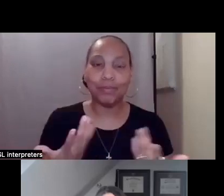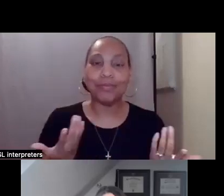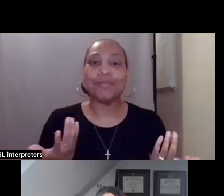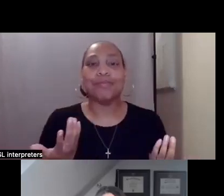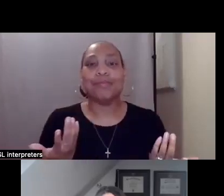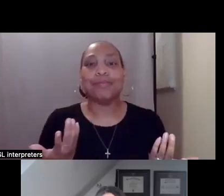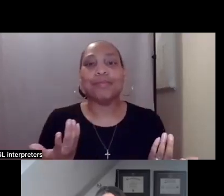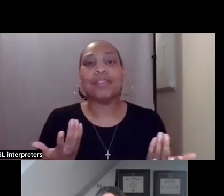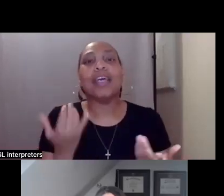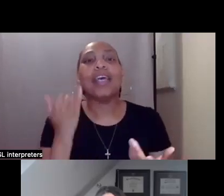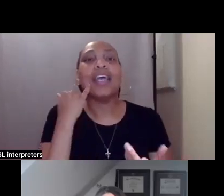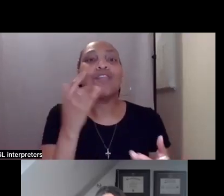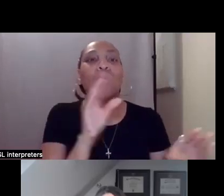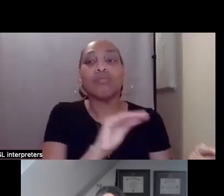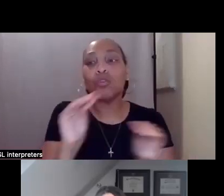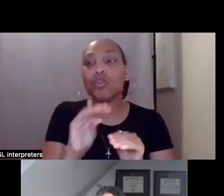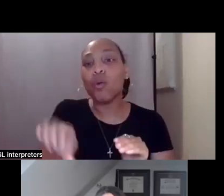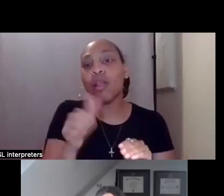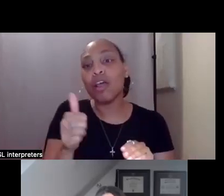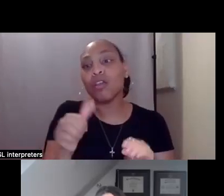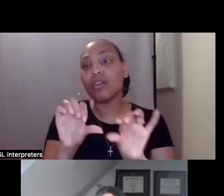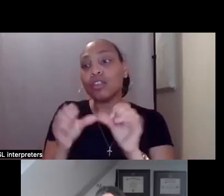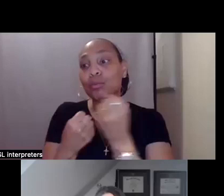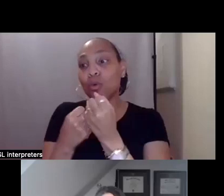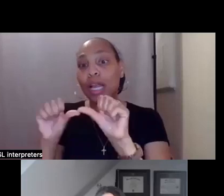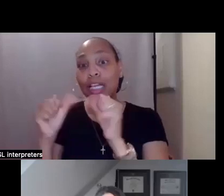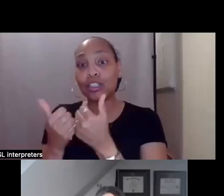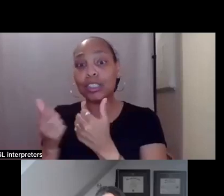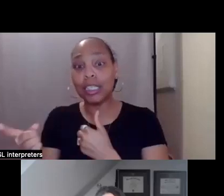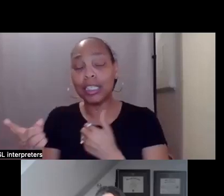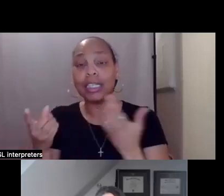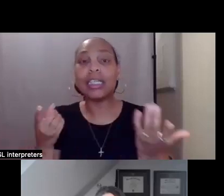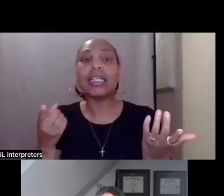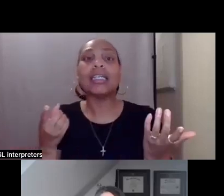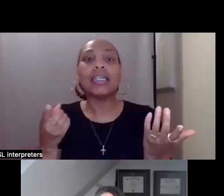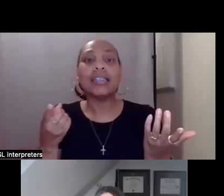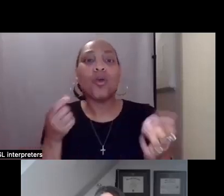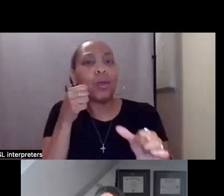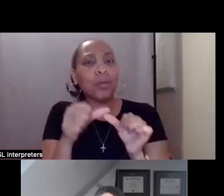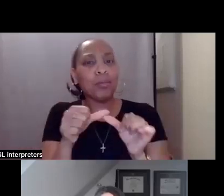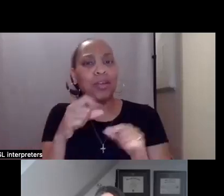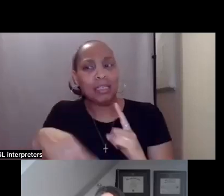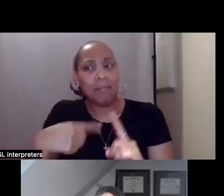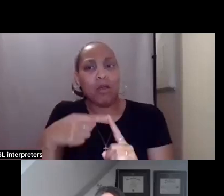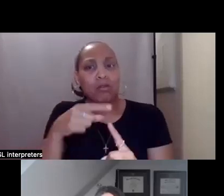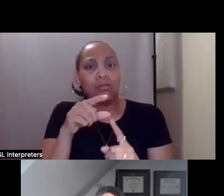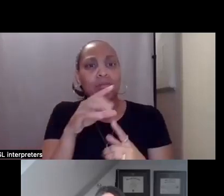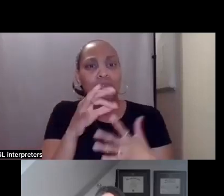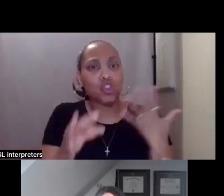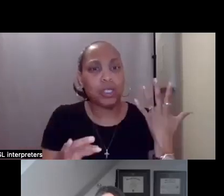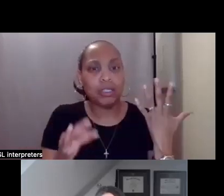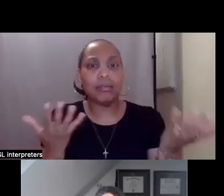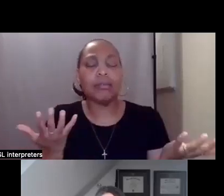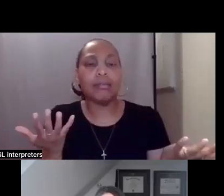support coordination agencies, because as Steve well, you know, well aptly said, uh, it's about choices. So you can even do a choice of a